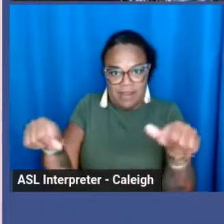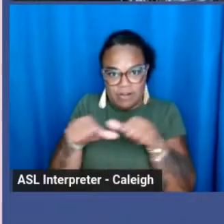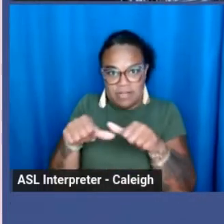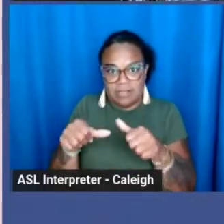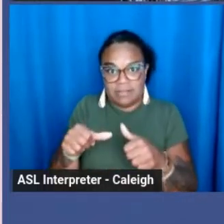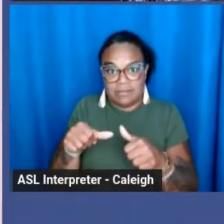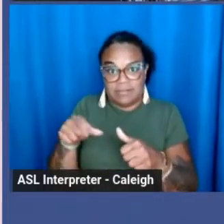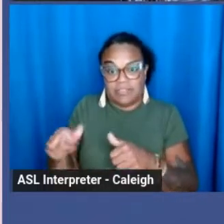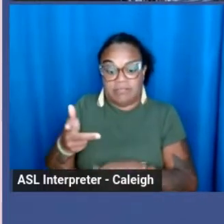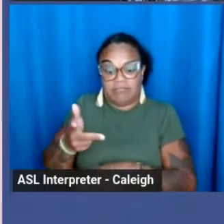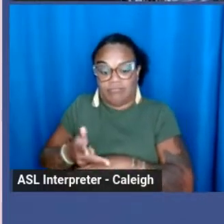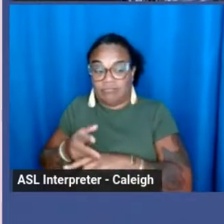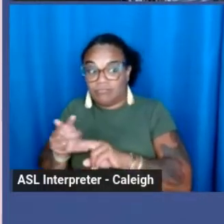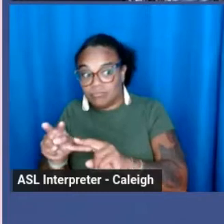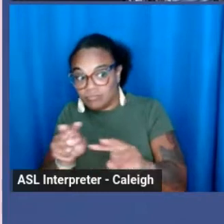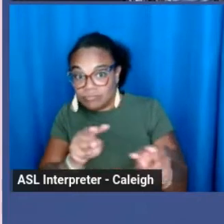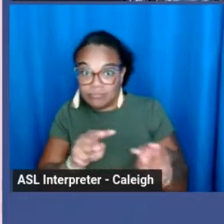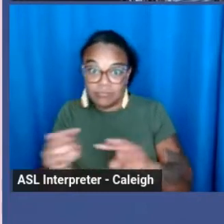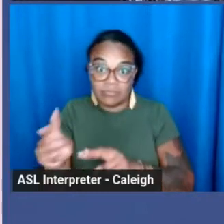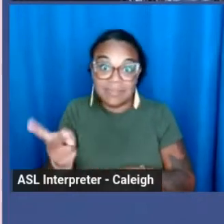john so that they can arrest your john.